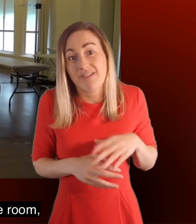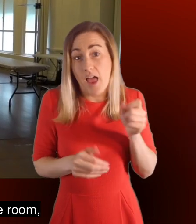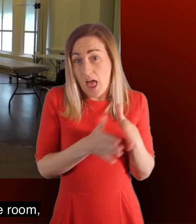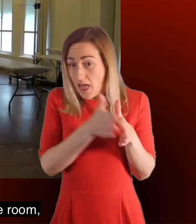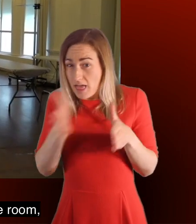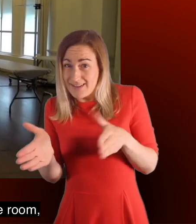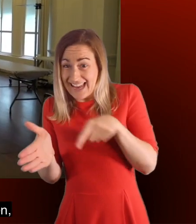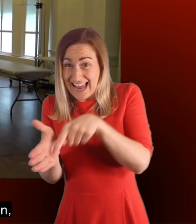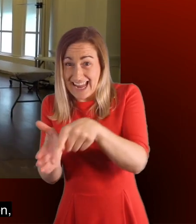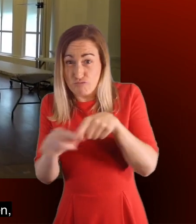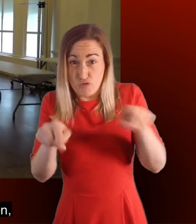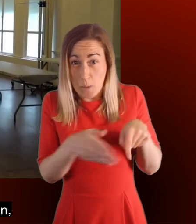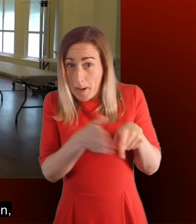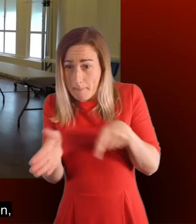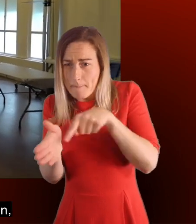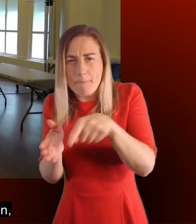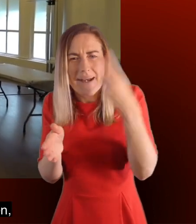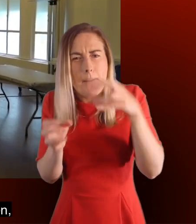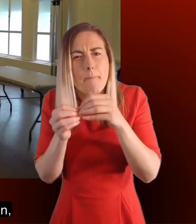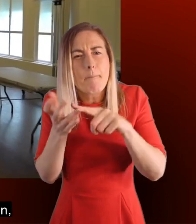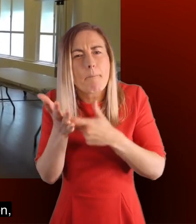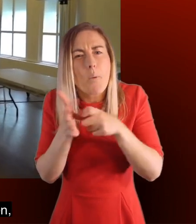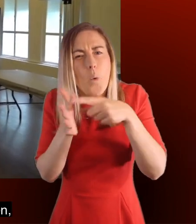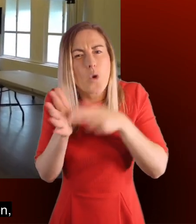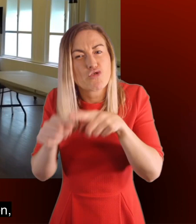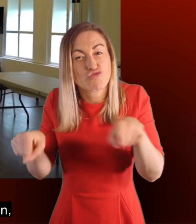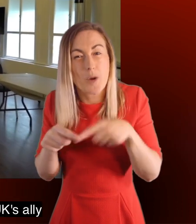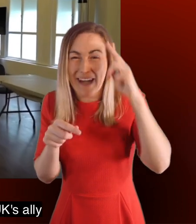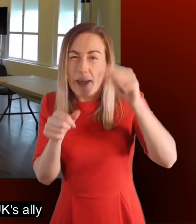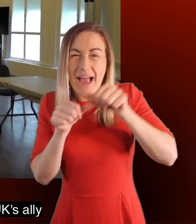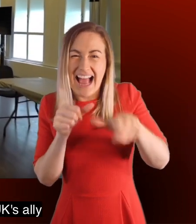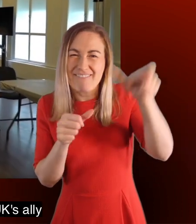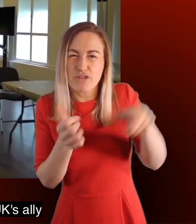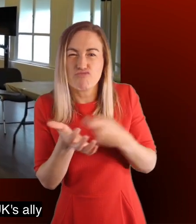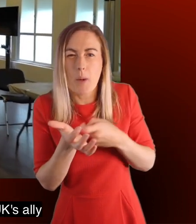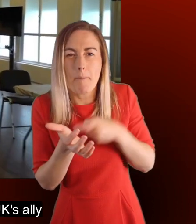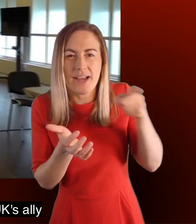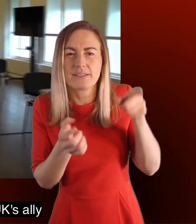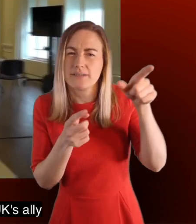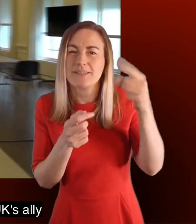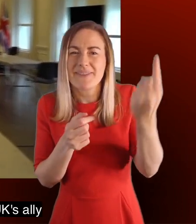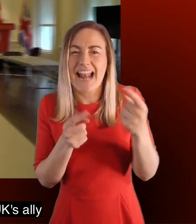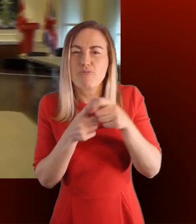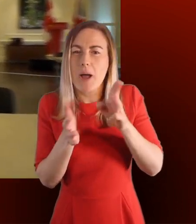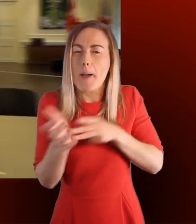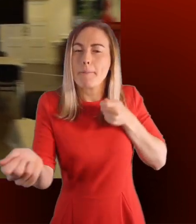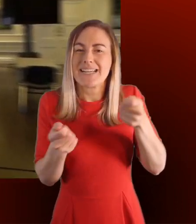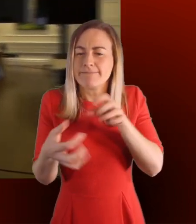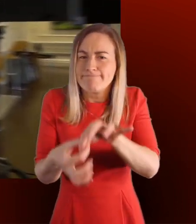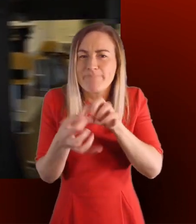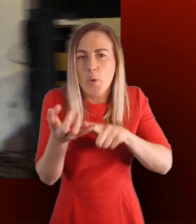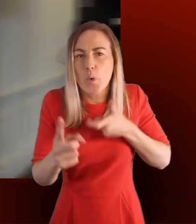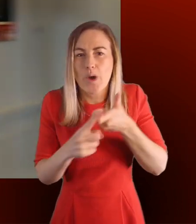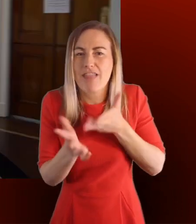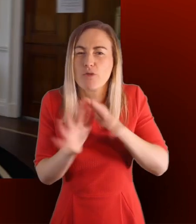side of the Mackenzie Room we have the Borden Room named after Sir Robert Borden, Canada's Prime Minister and the UK's ally throughout World